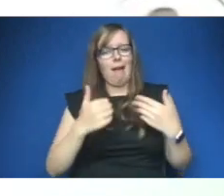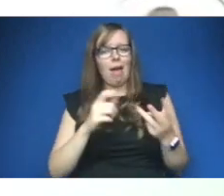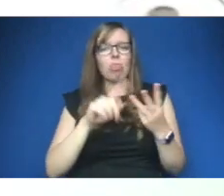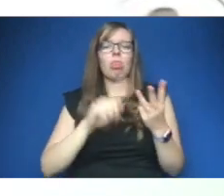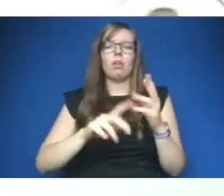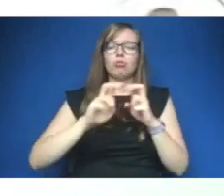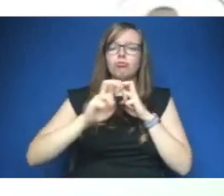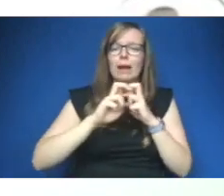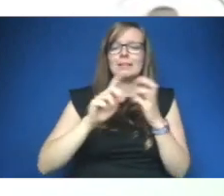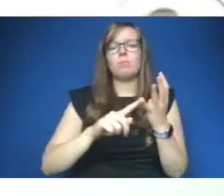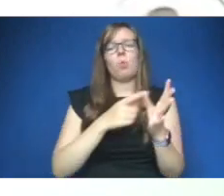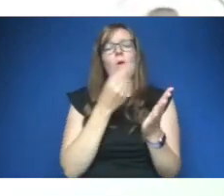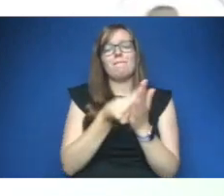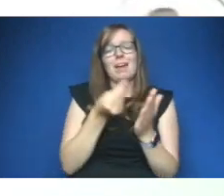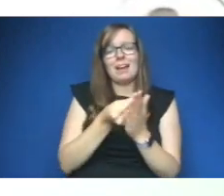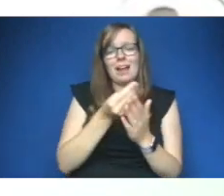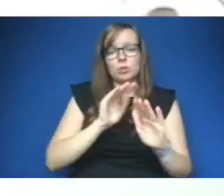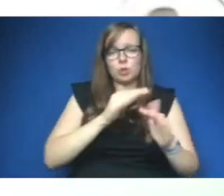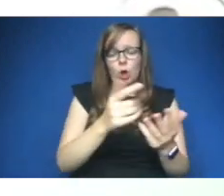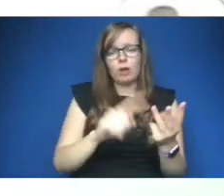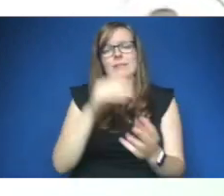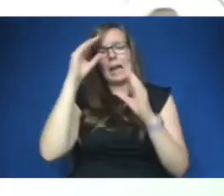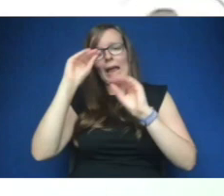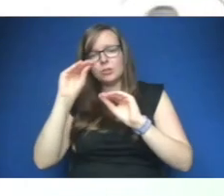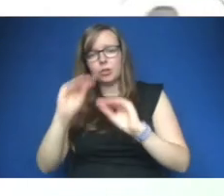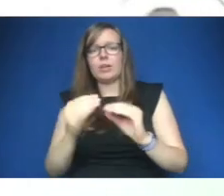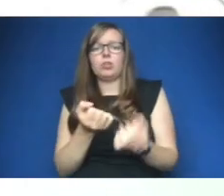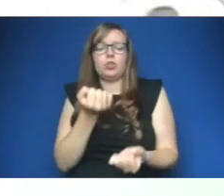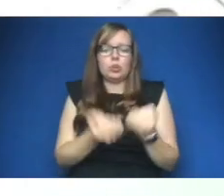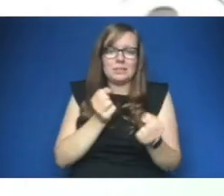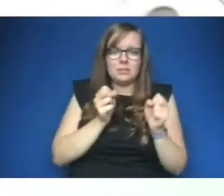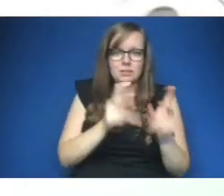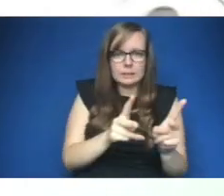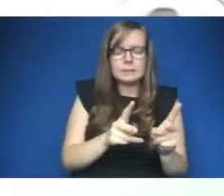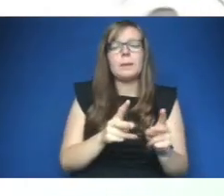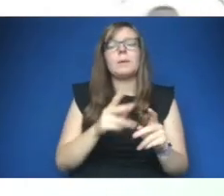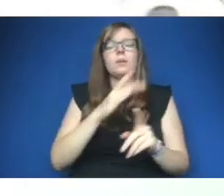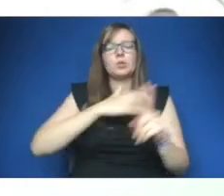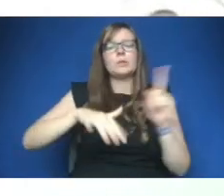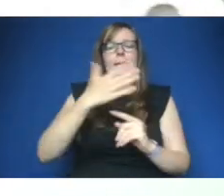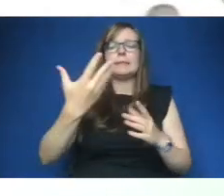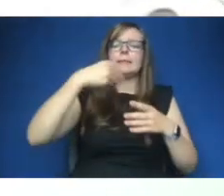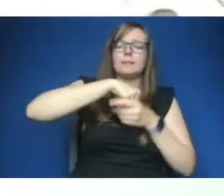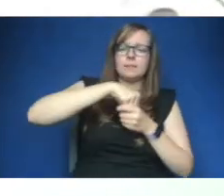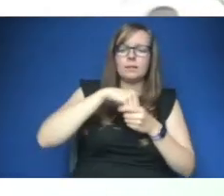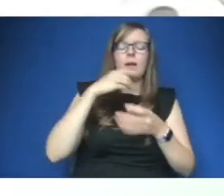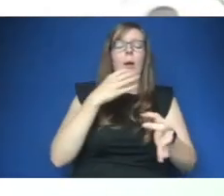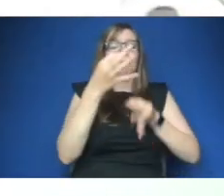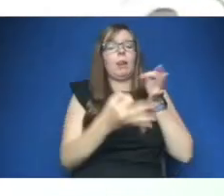education the judicial system civil society participation and political influence